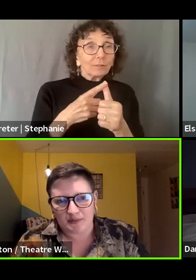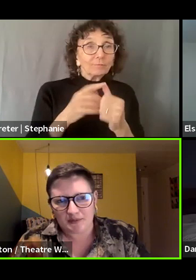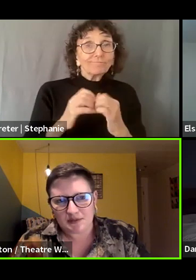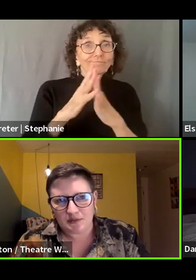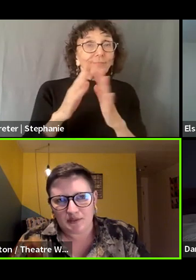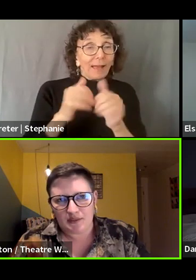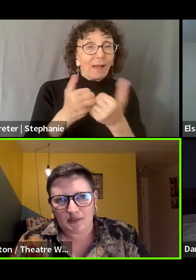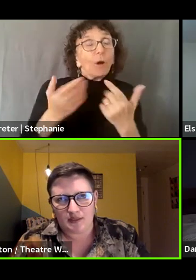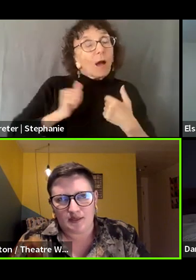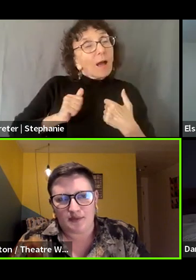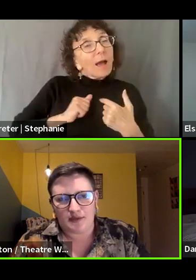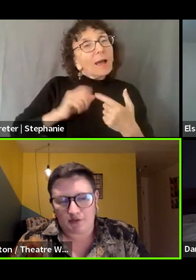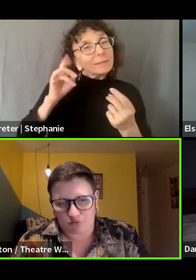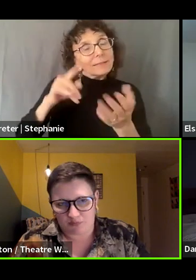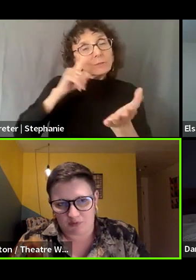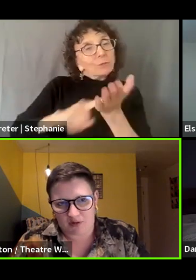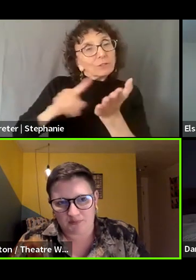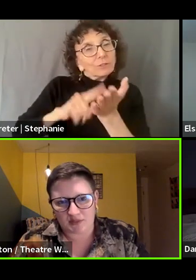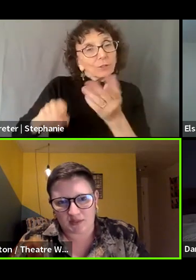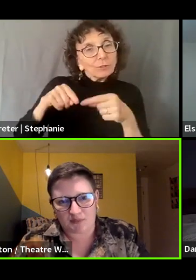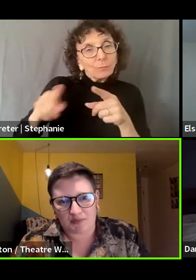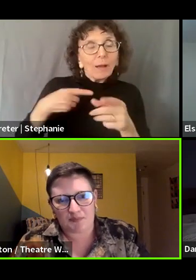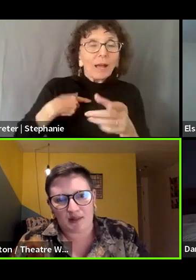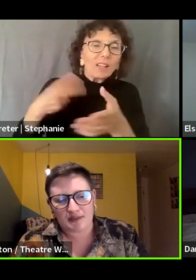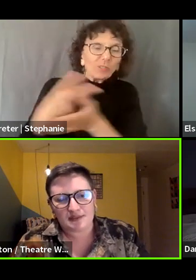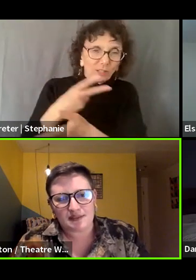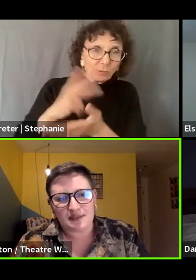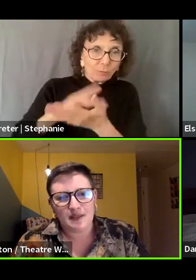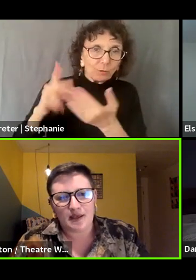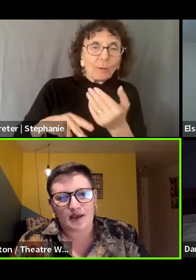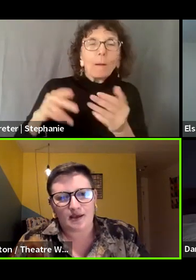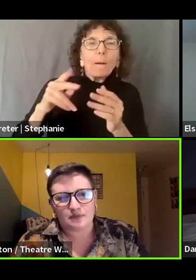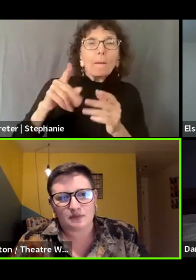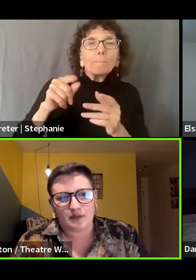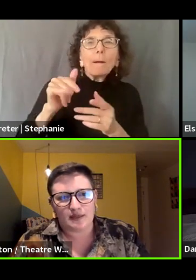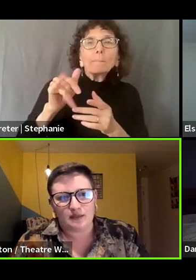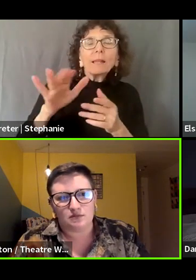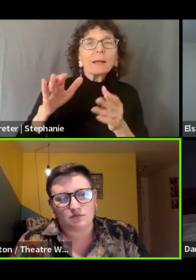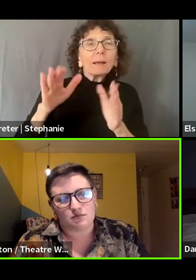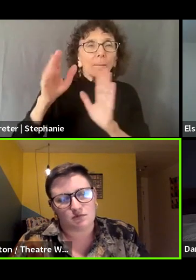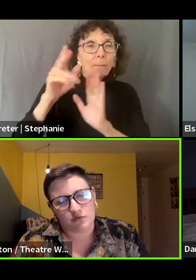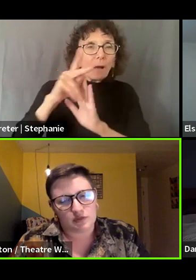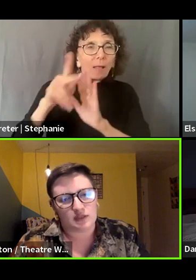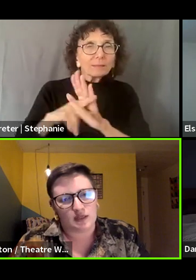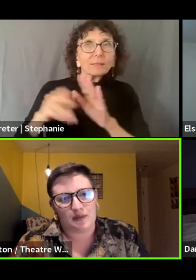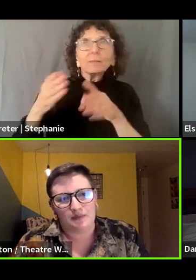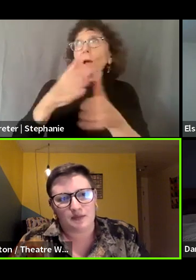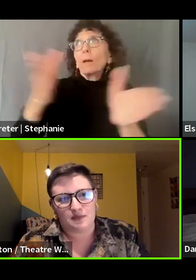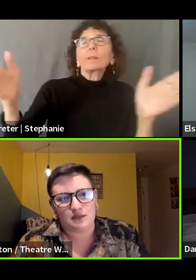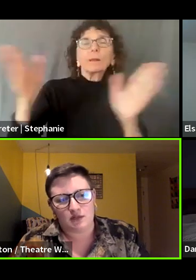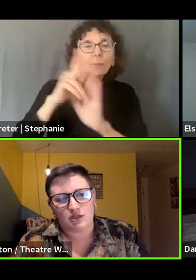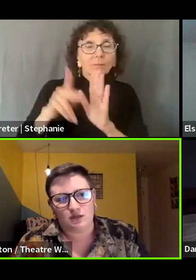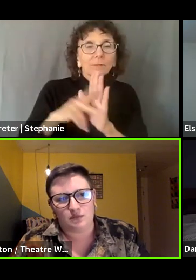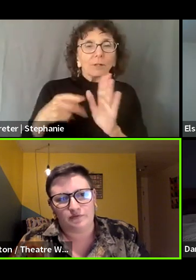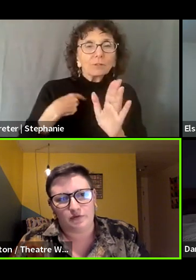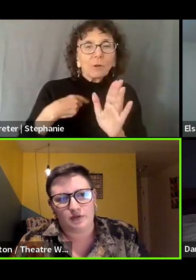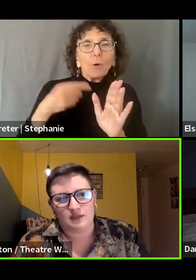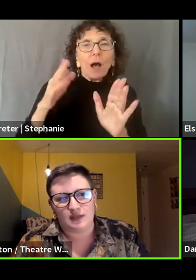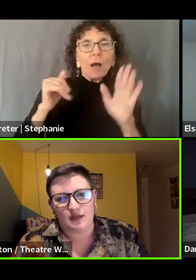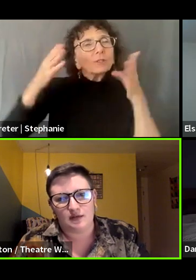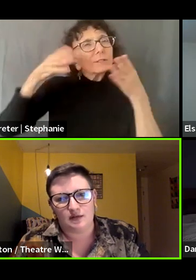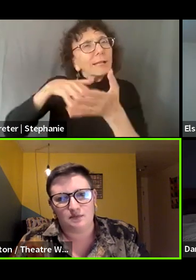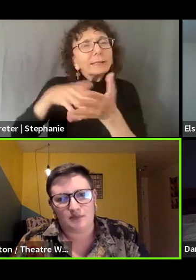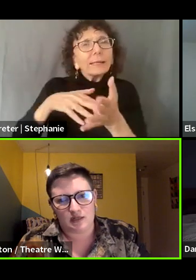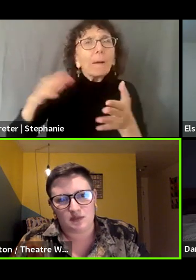research that I was doing in my graduate program, studying public policy. Um, so I chose to study public administration with a